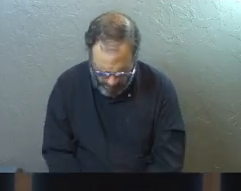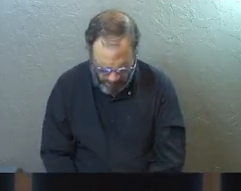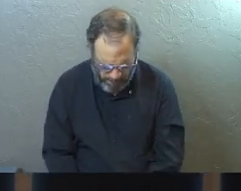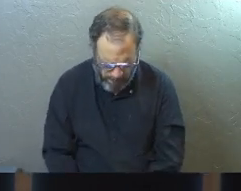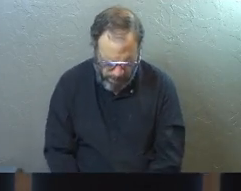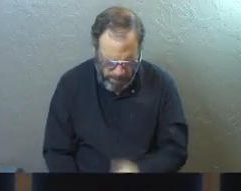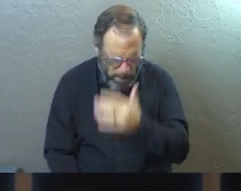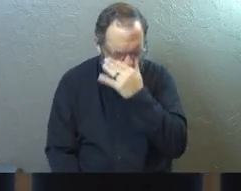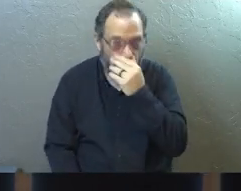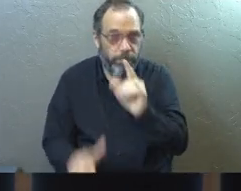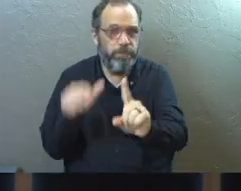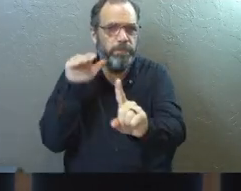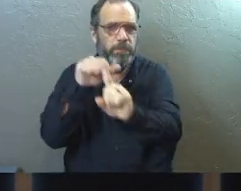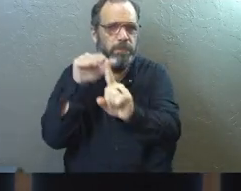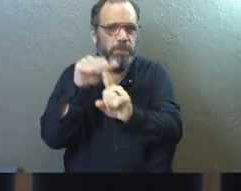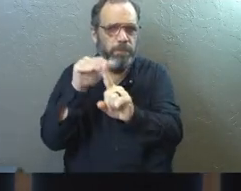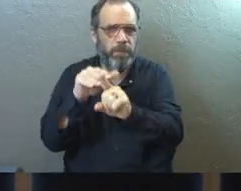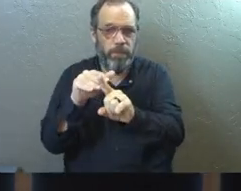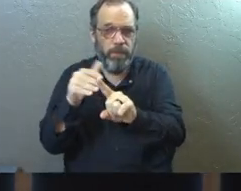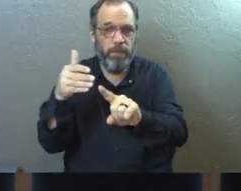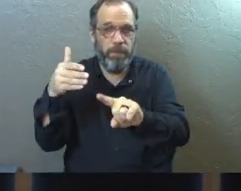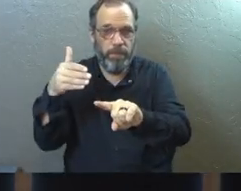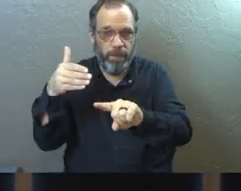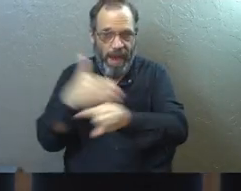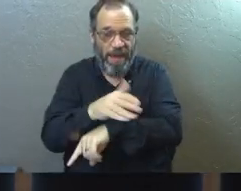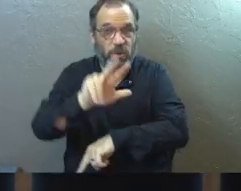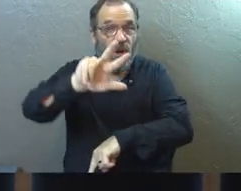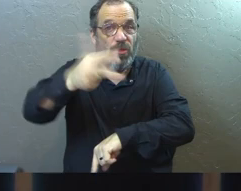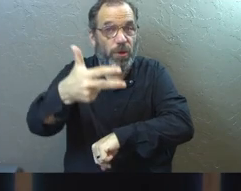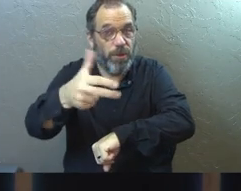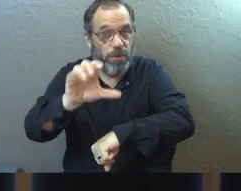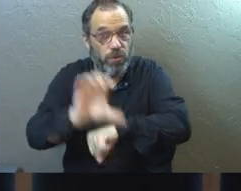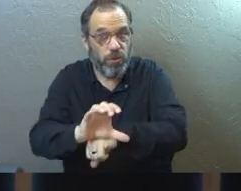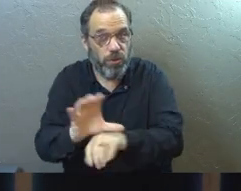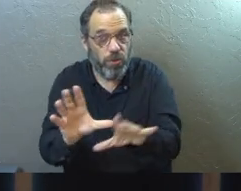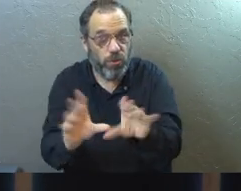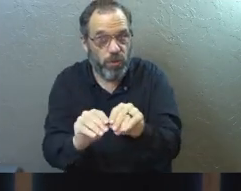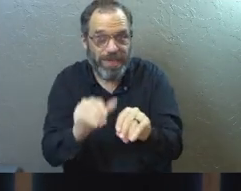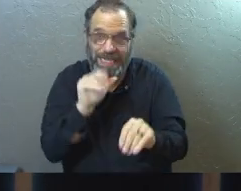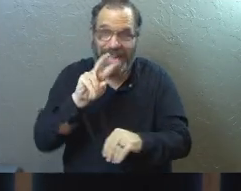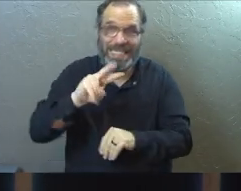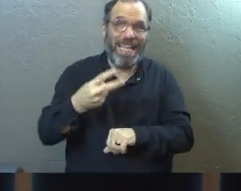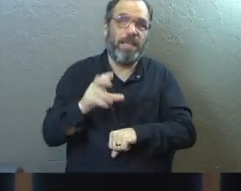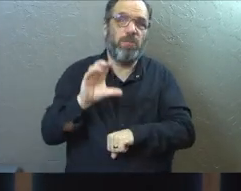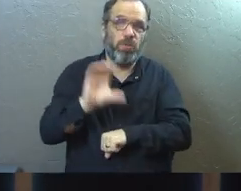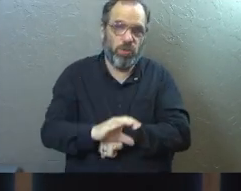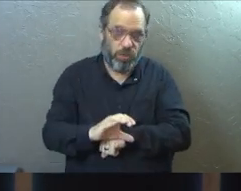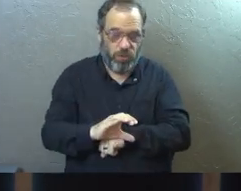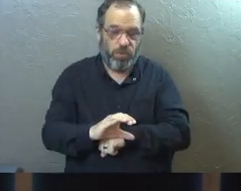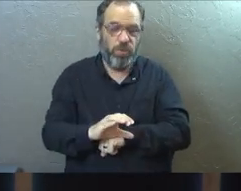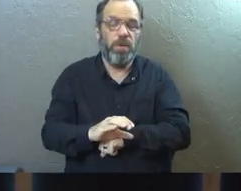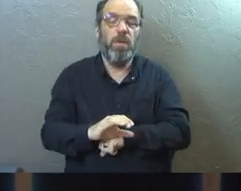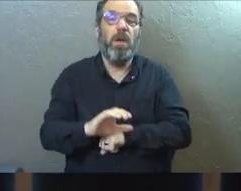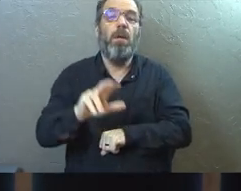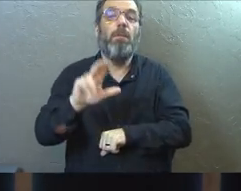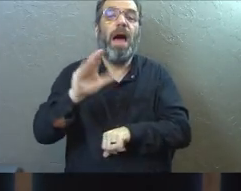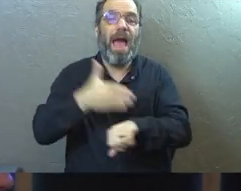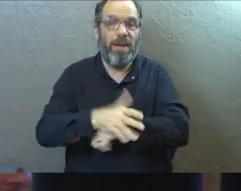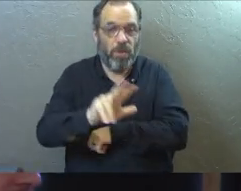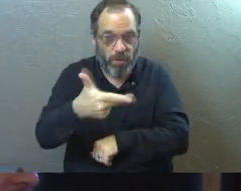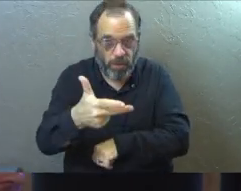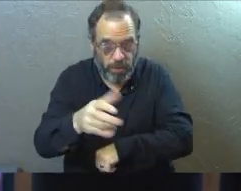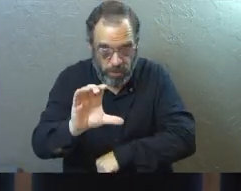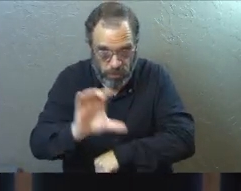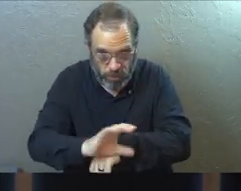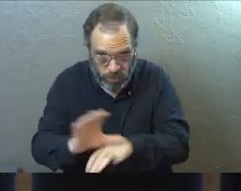Father, quick reminder before we pray too, we have baptisms happening at the end of third service today. So you're welcome to come back to watch that and we're gonna